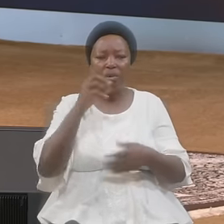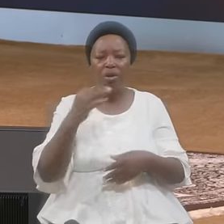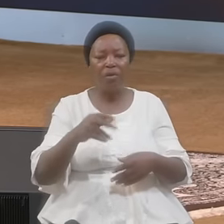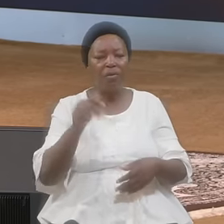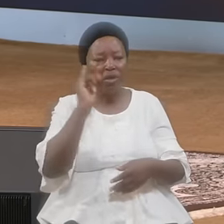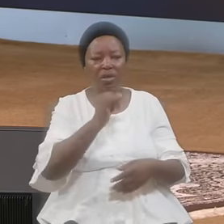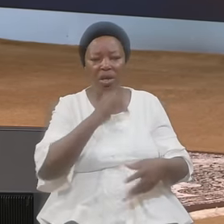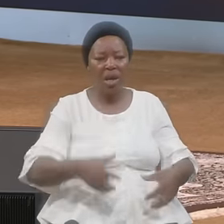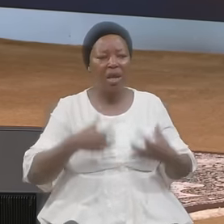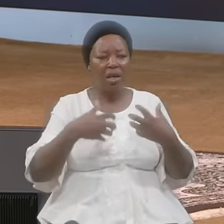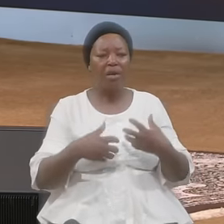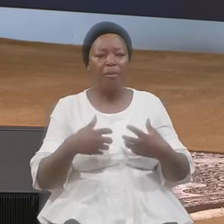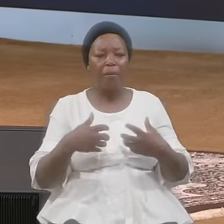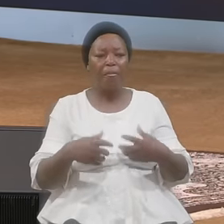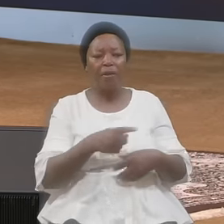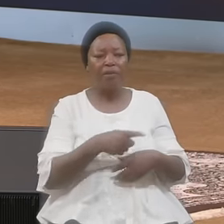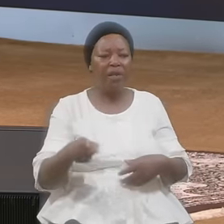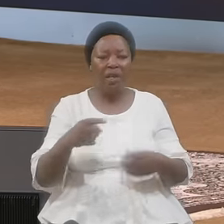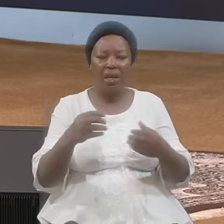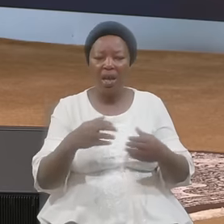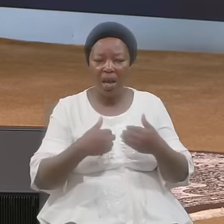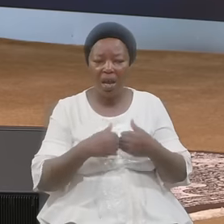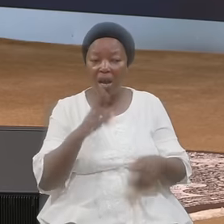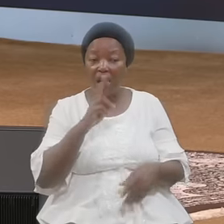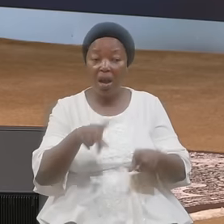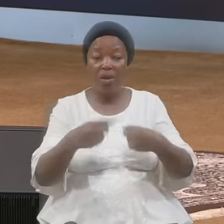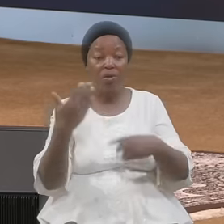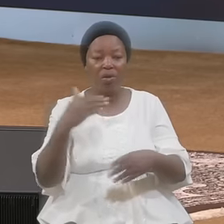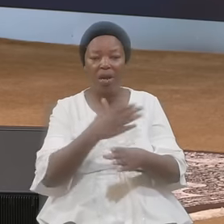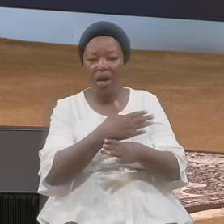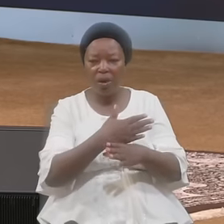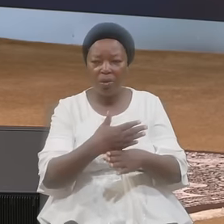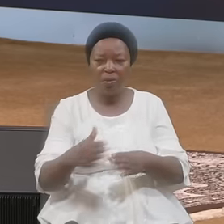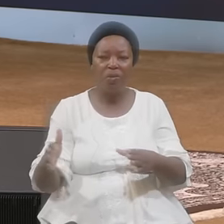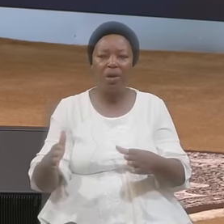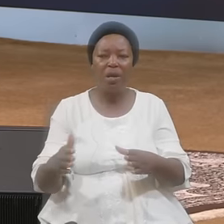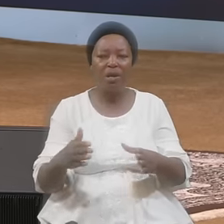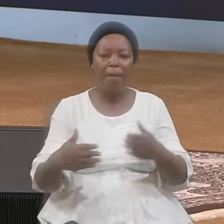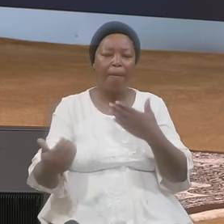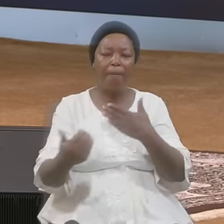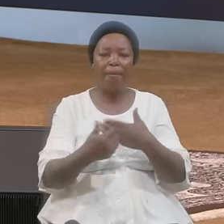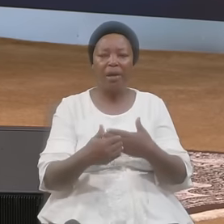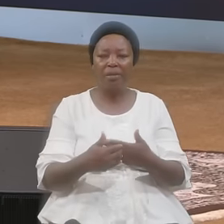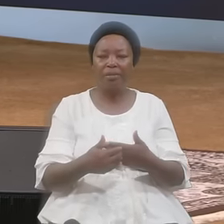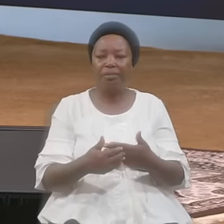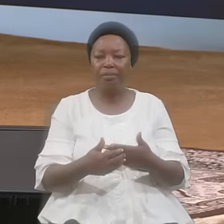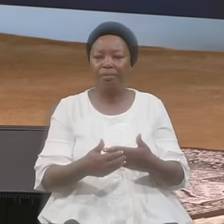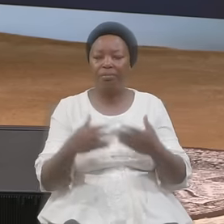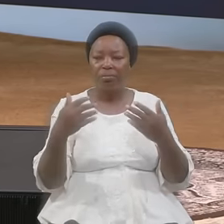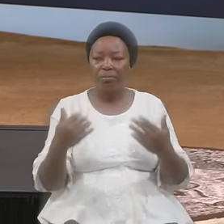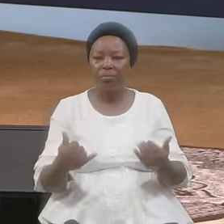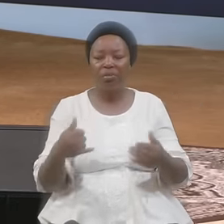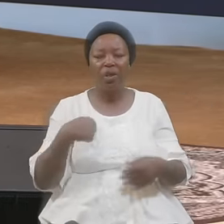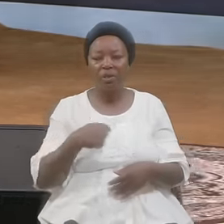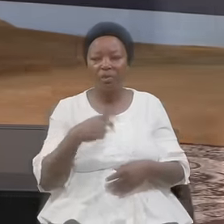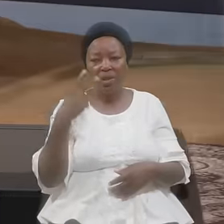Unto Anger They Are Gone Away Backward You See We Need